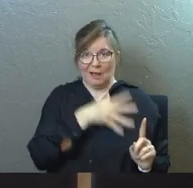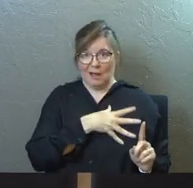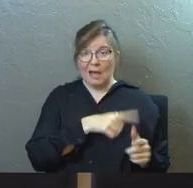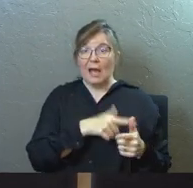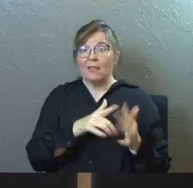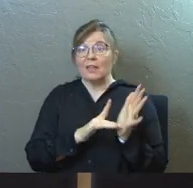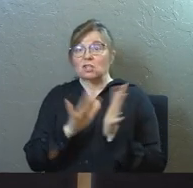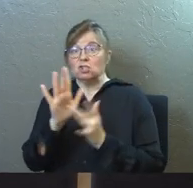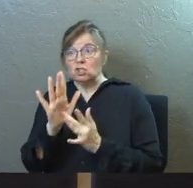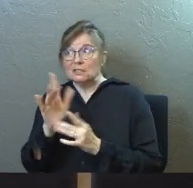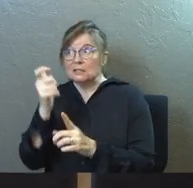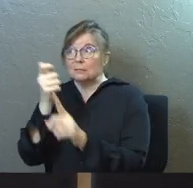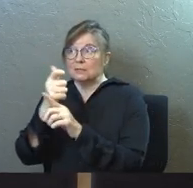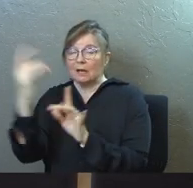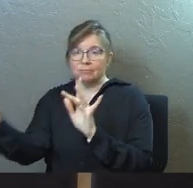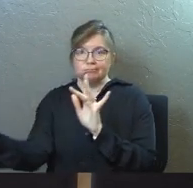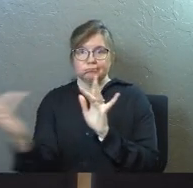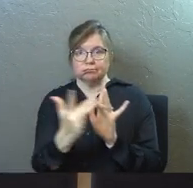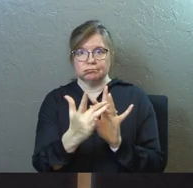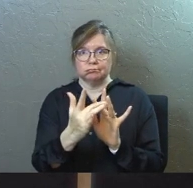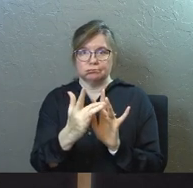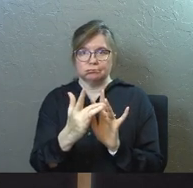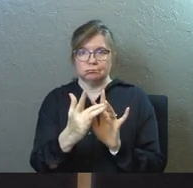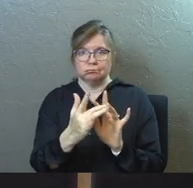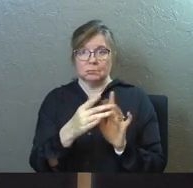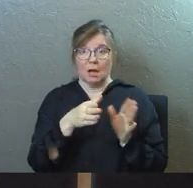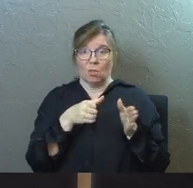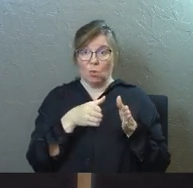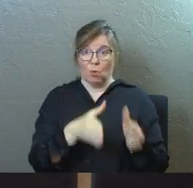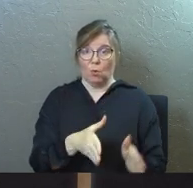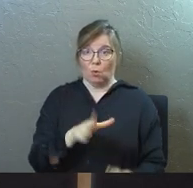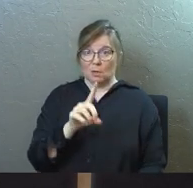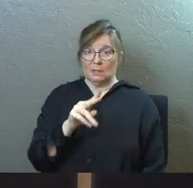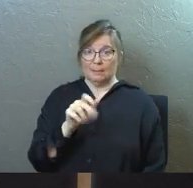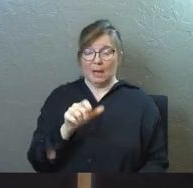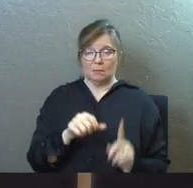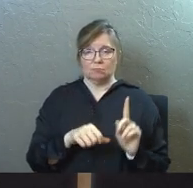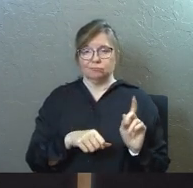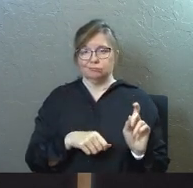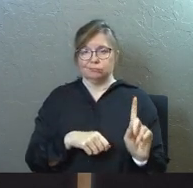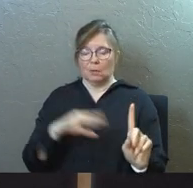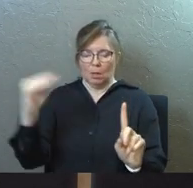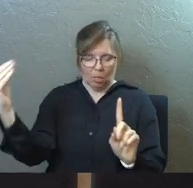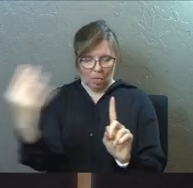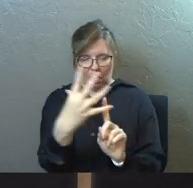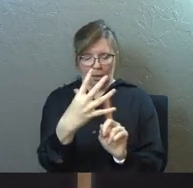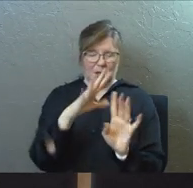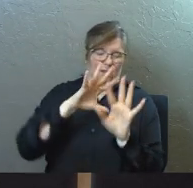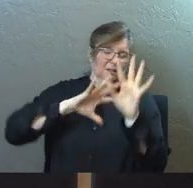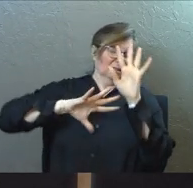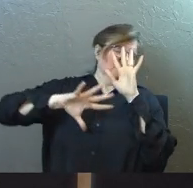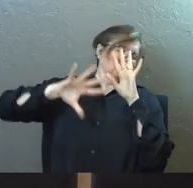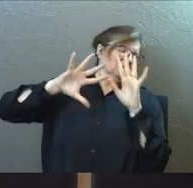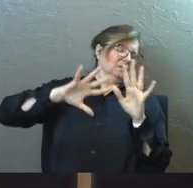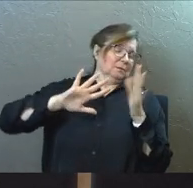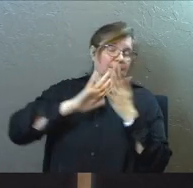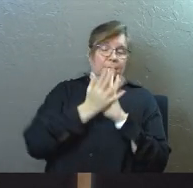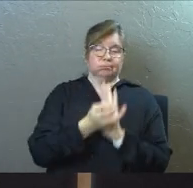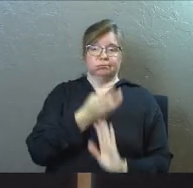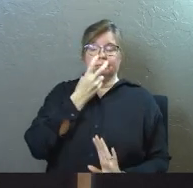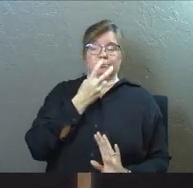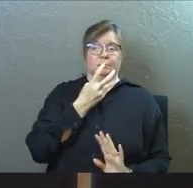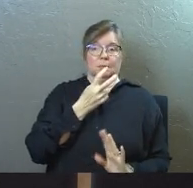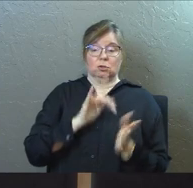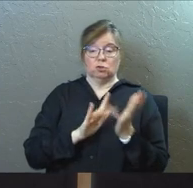miraculously reached out to Saul on the Damascus road, blinding light, he struck blind, Jesus speaks to him